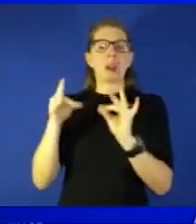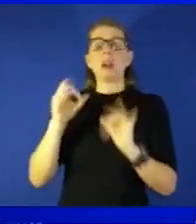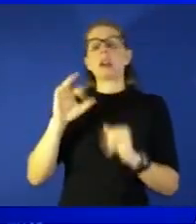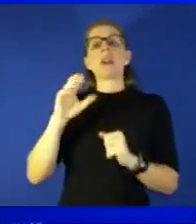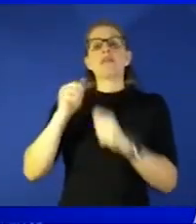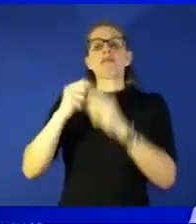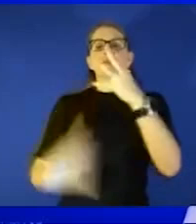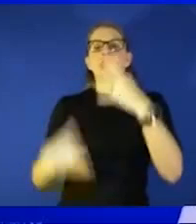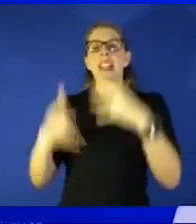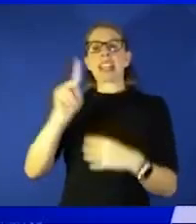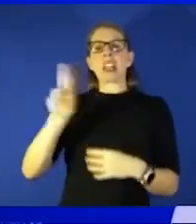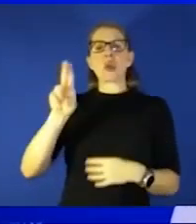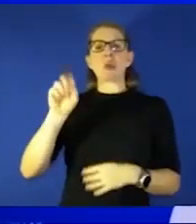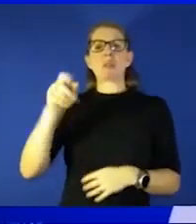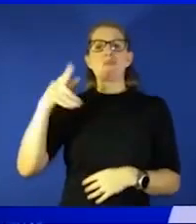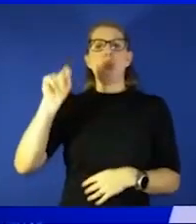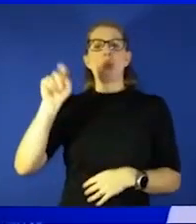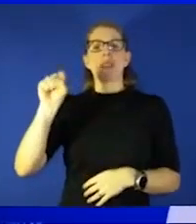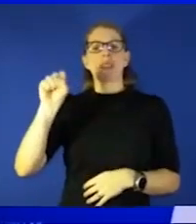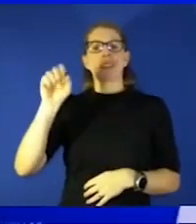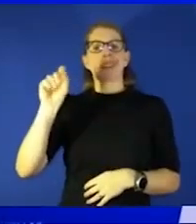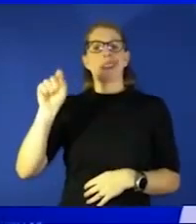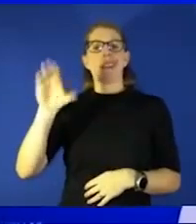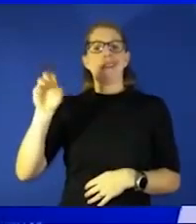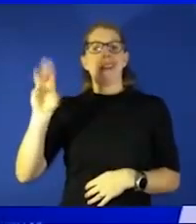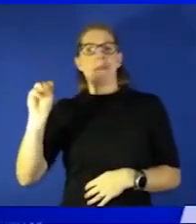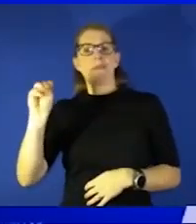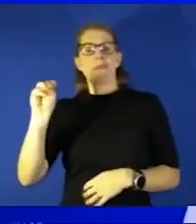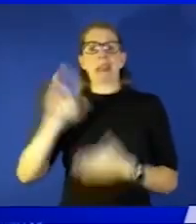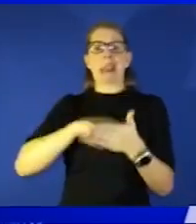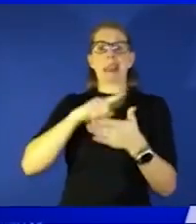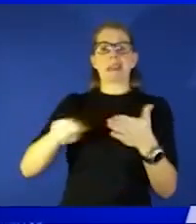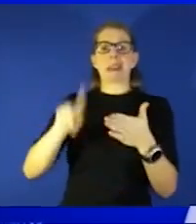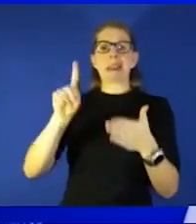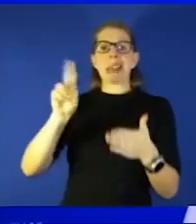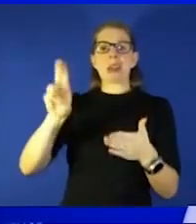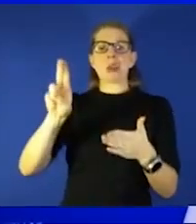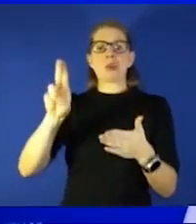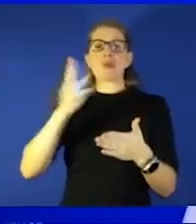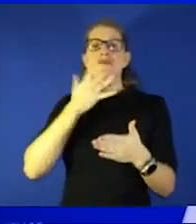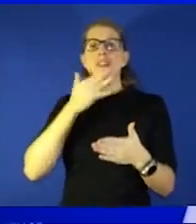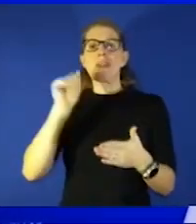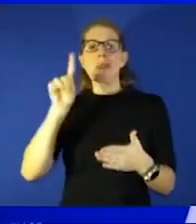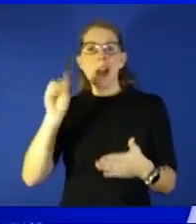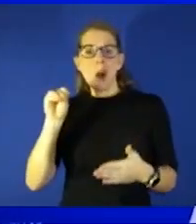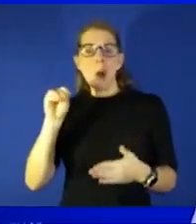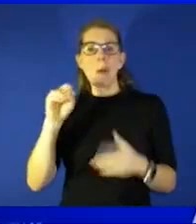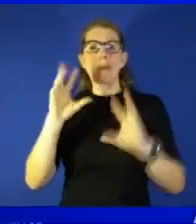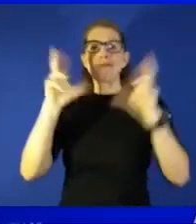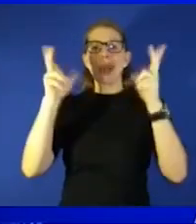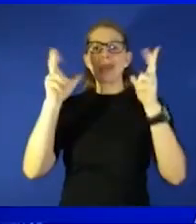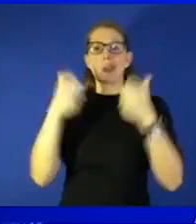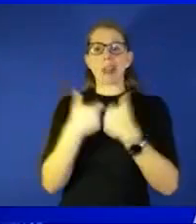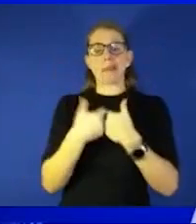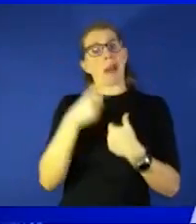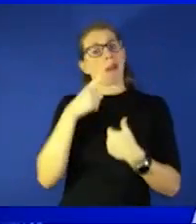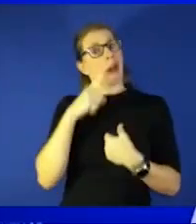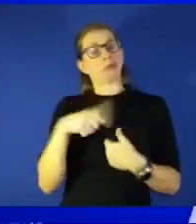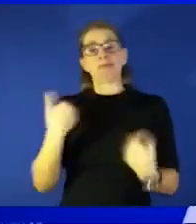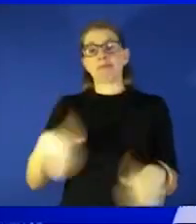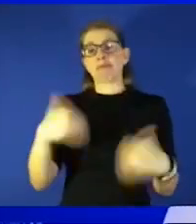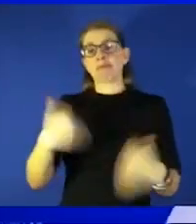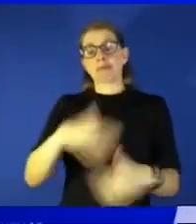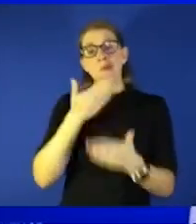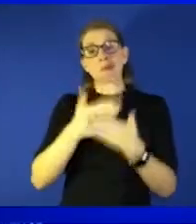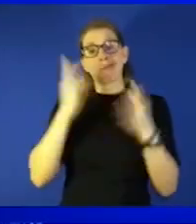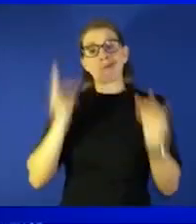.com about the the cancellation of the KU Colorado basketball game and I think that was a very thoughtful decision there